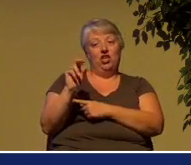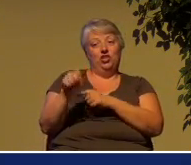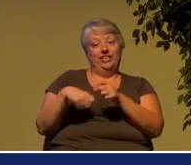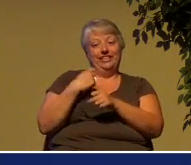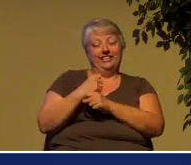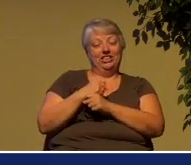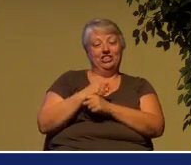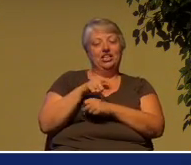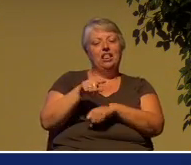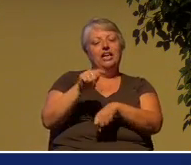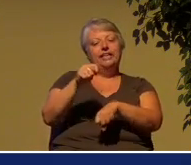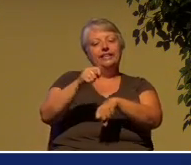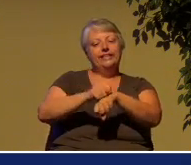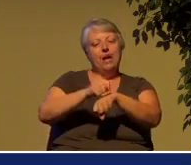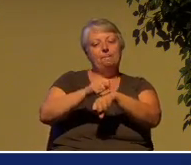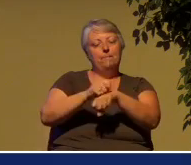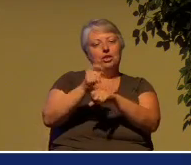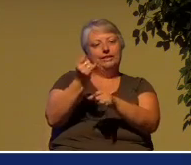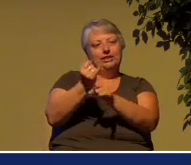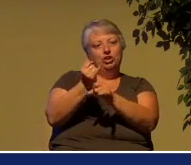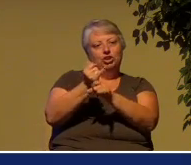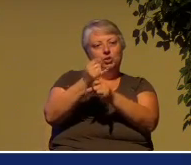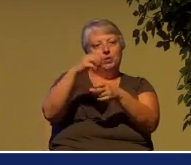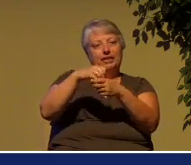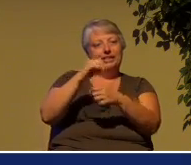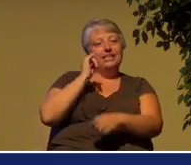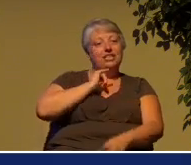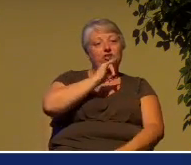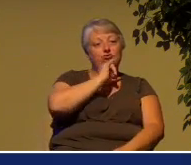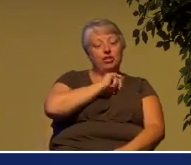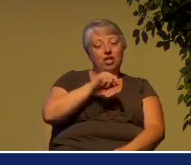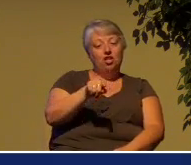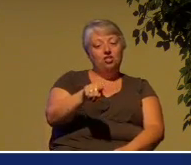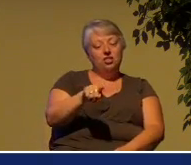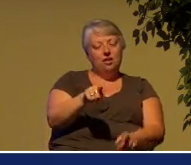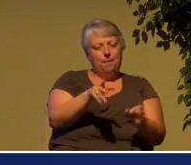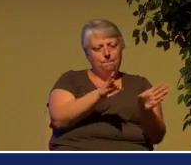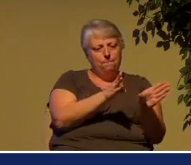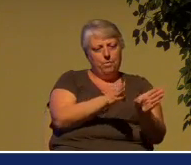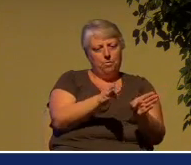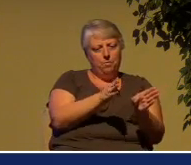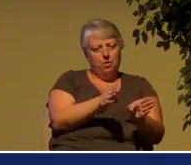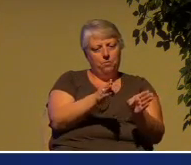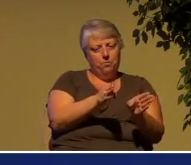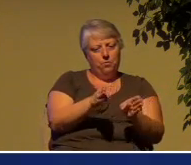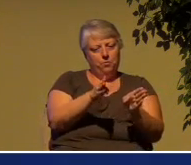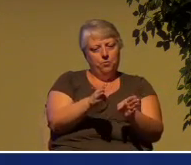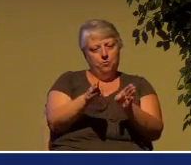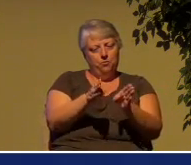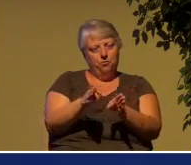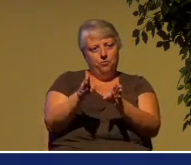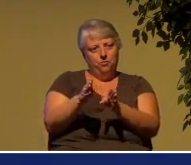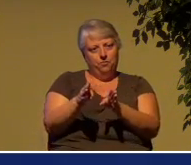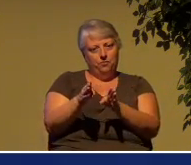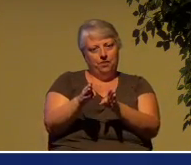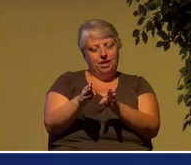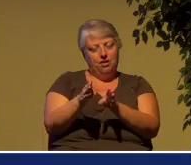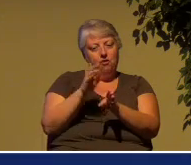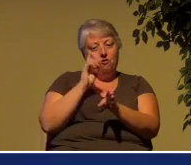Institute in Israel has been making preparations for building what they called the third temple.